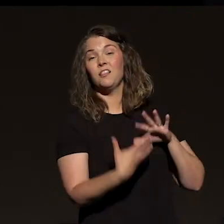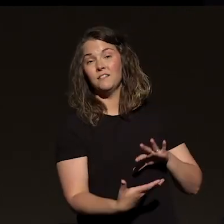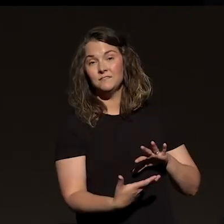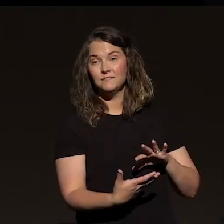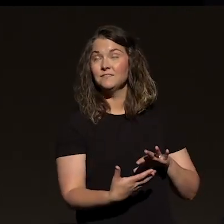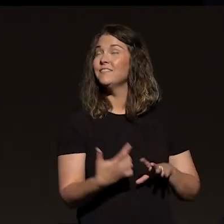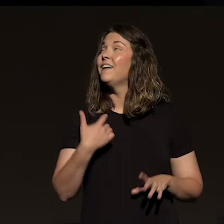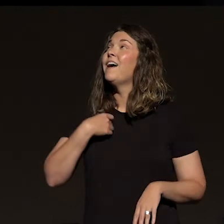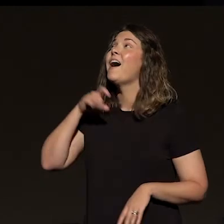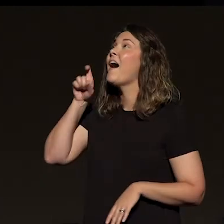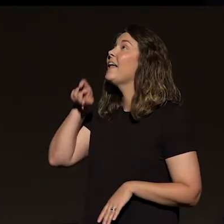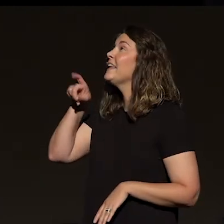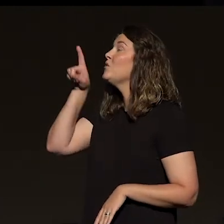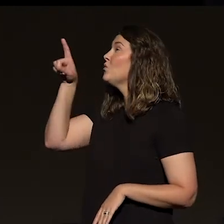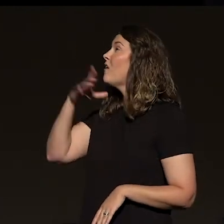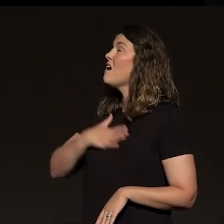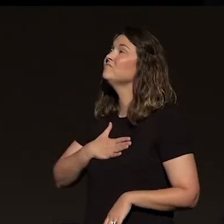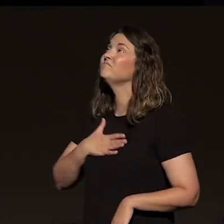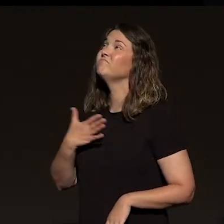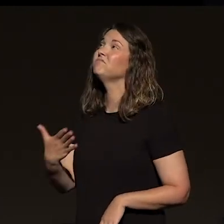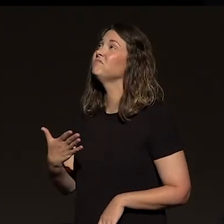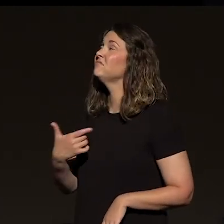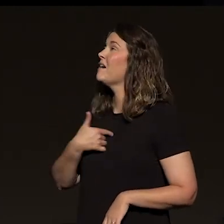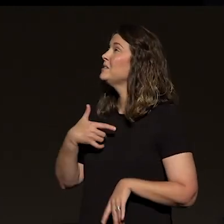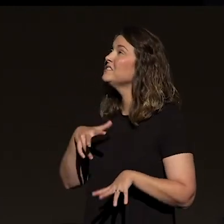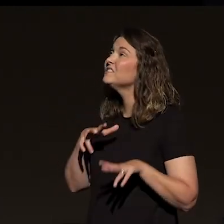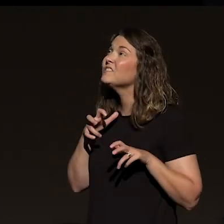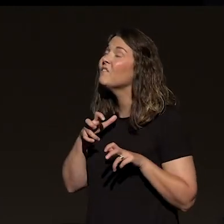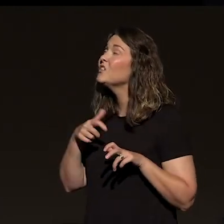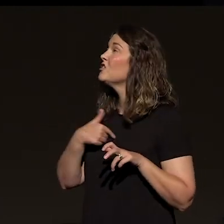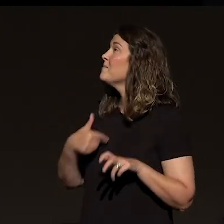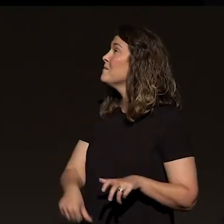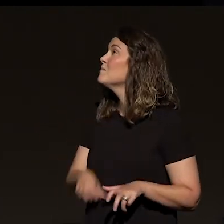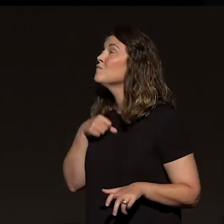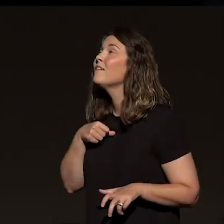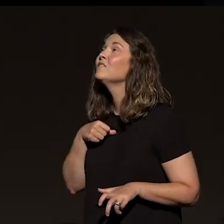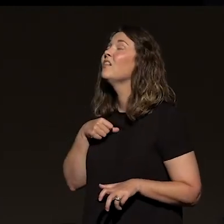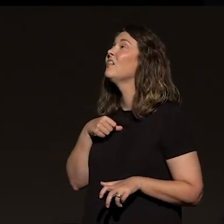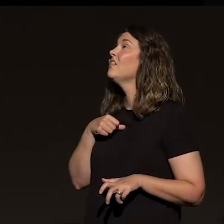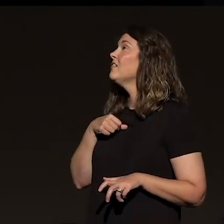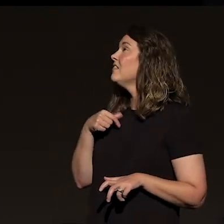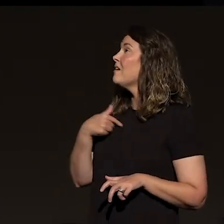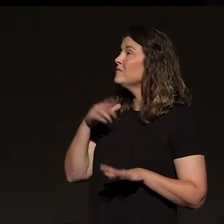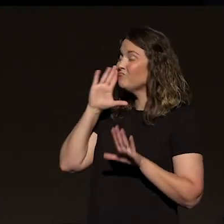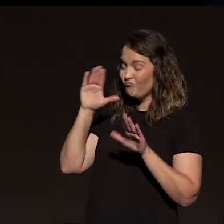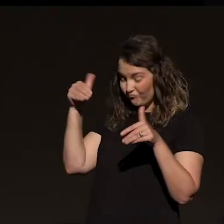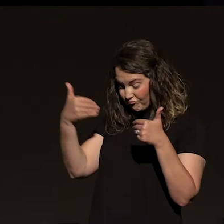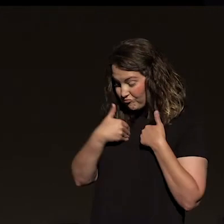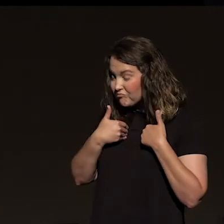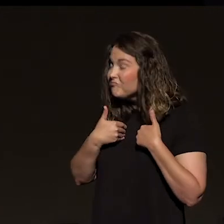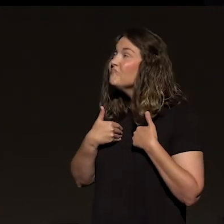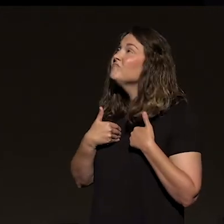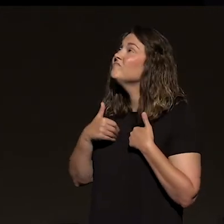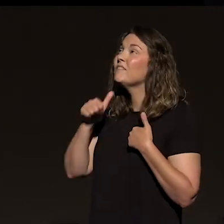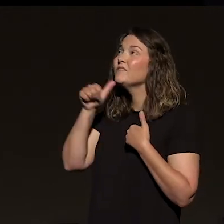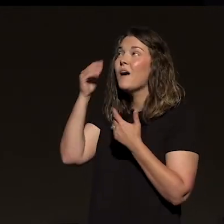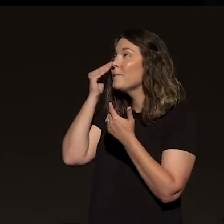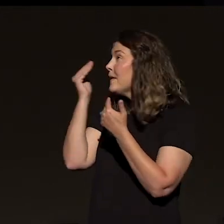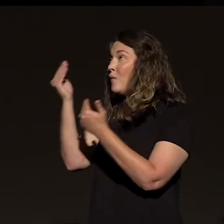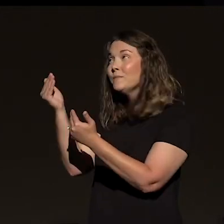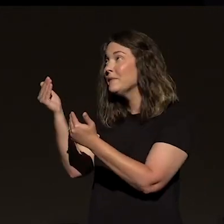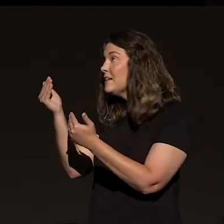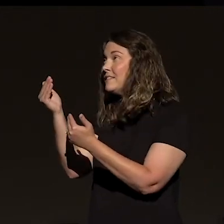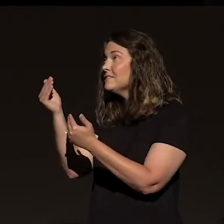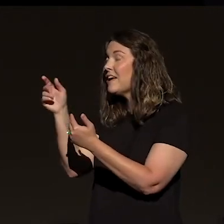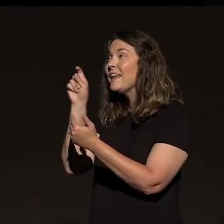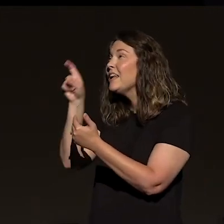really need you. I confess that I've been selfish. I've been prideful. I've been self-centered. I've been disobedient to you and I need